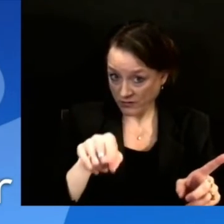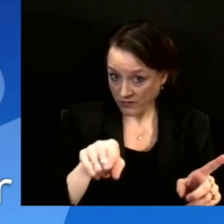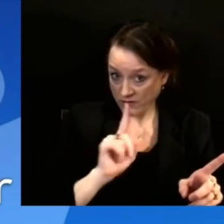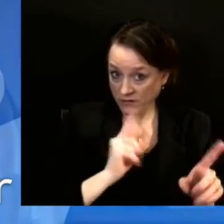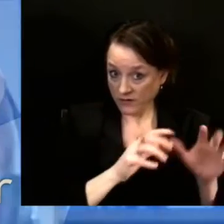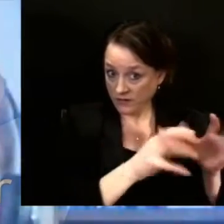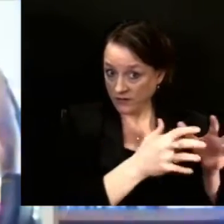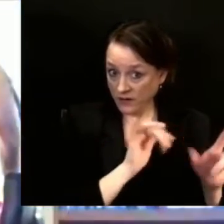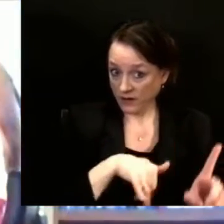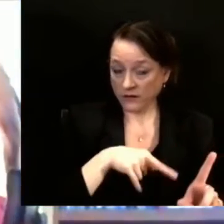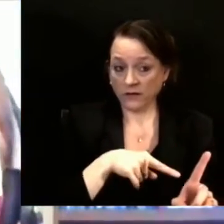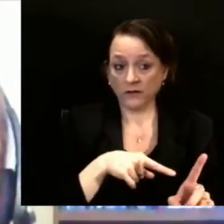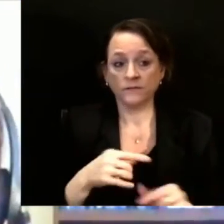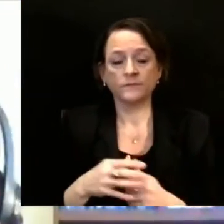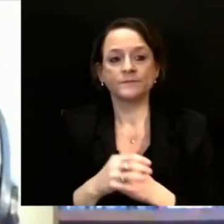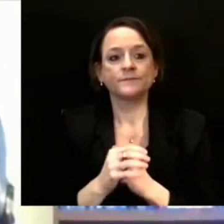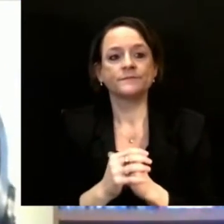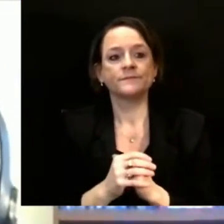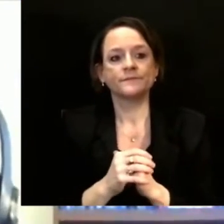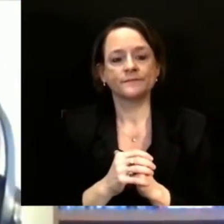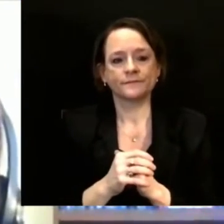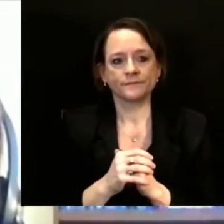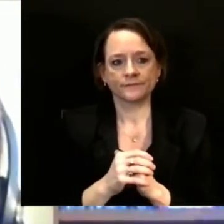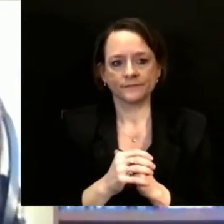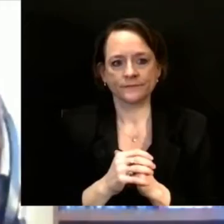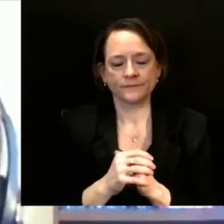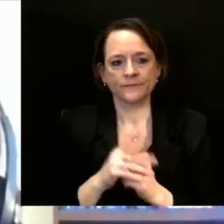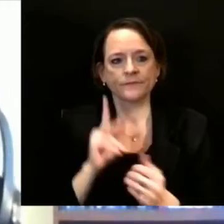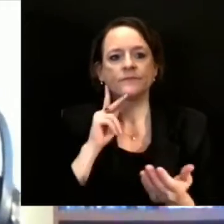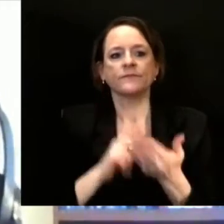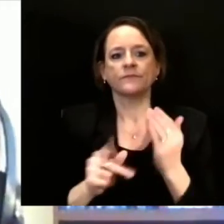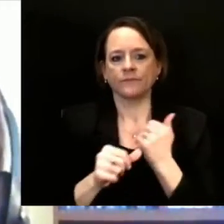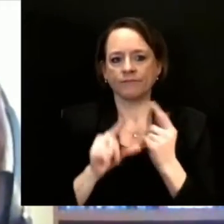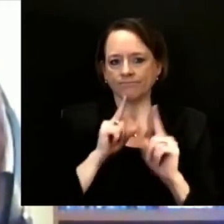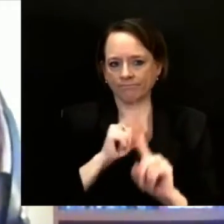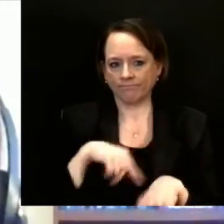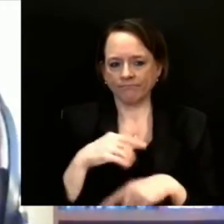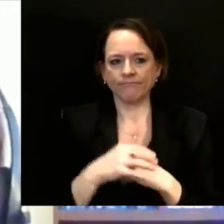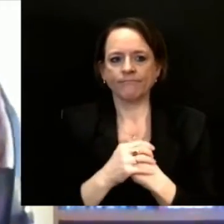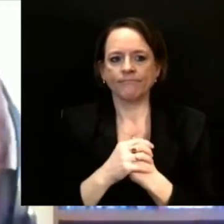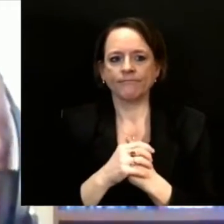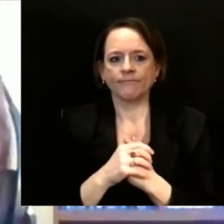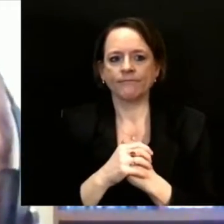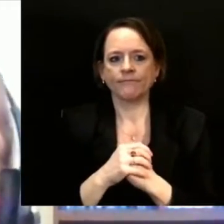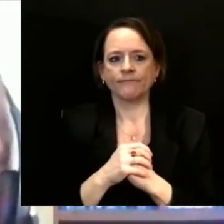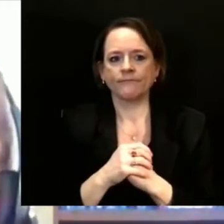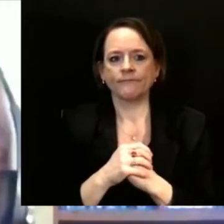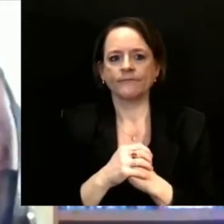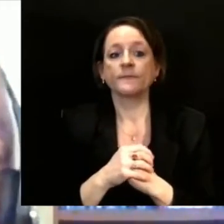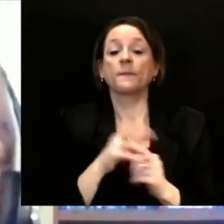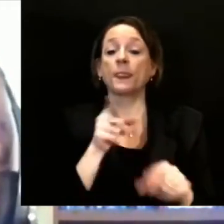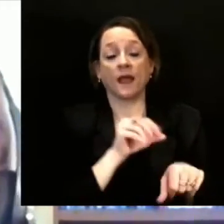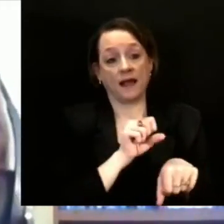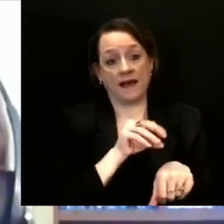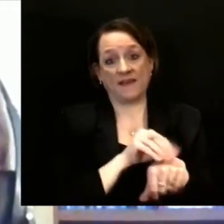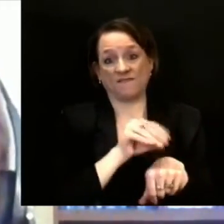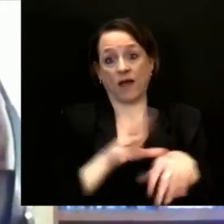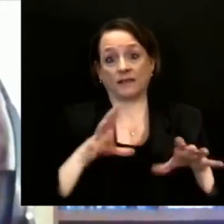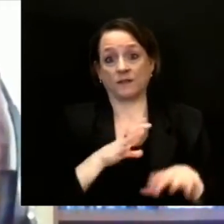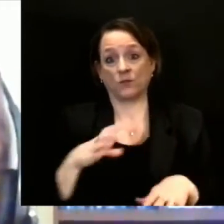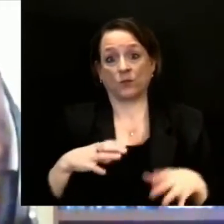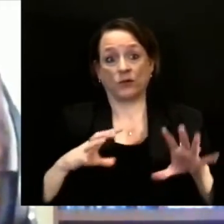Yes. The State Disaster Medical Advisory Committee recommended that everybody along the food chain